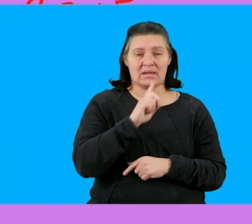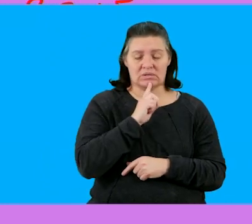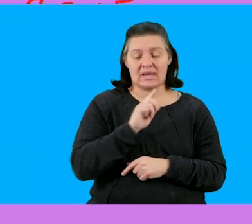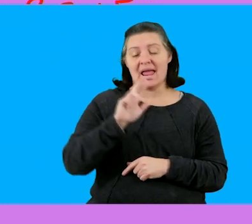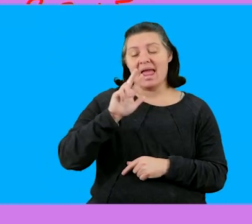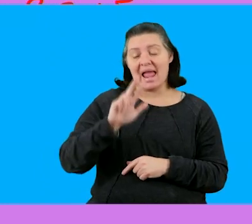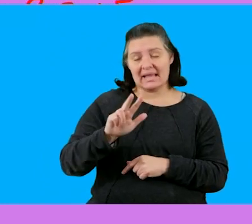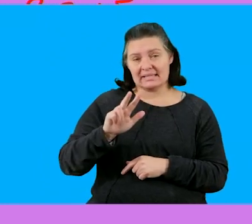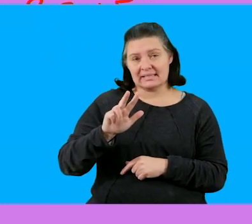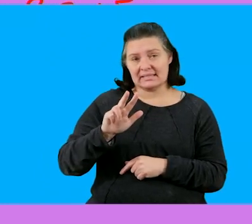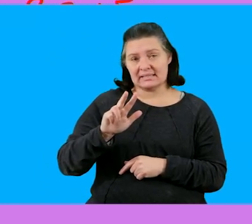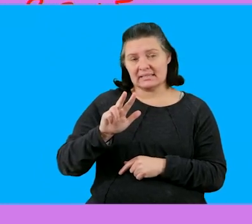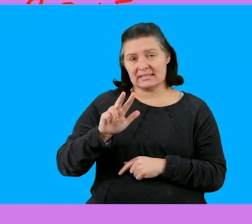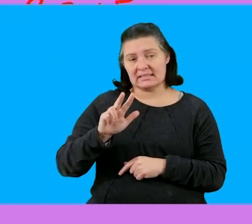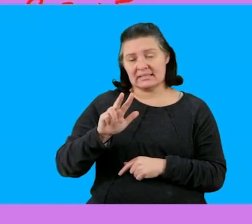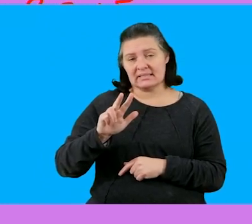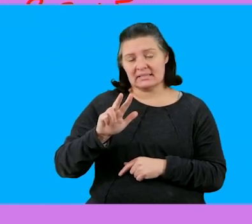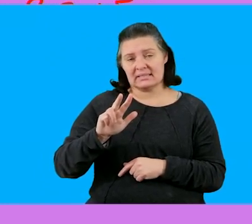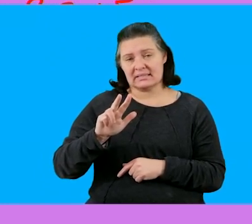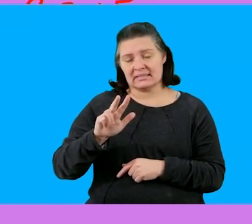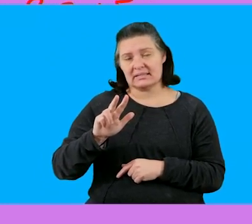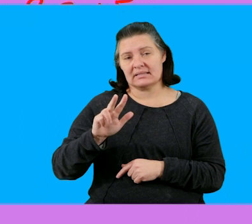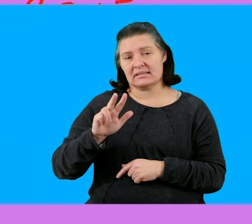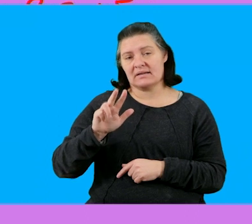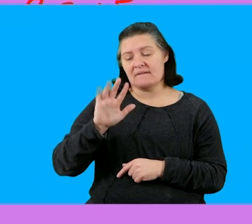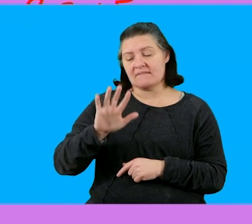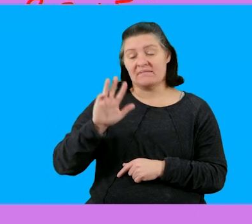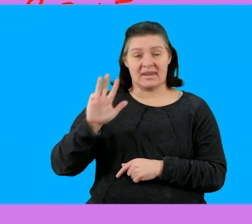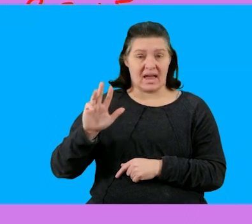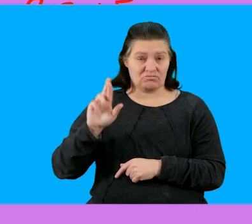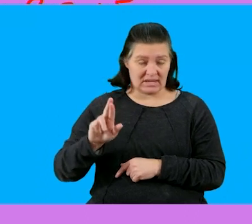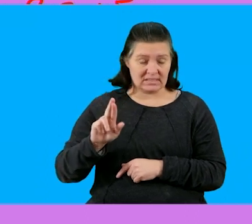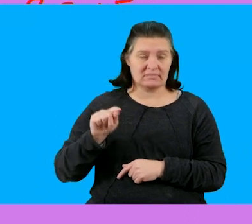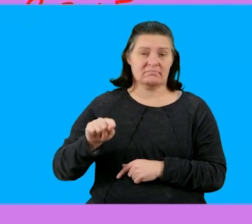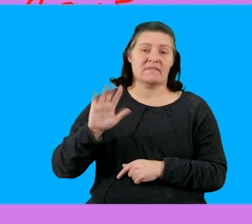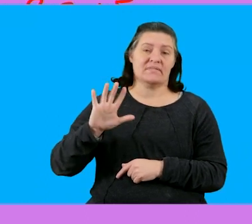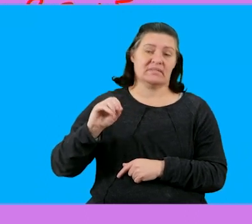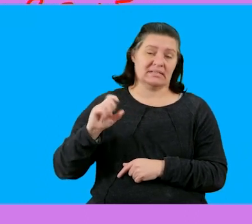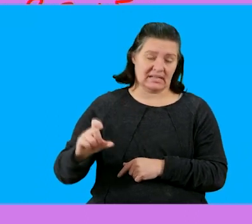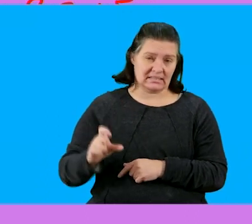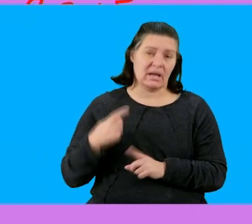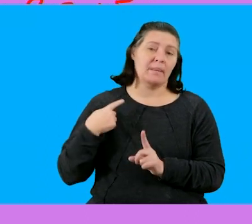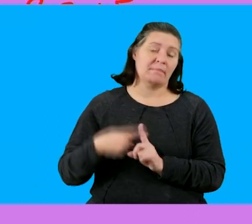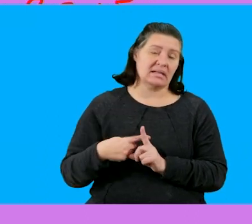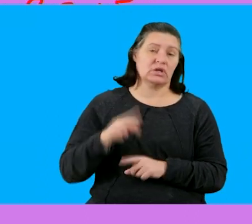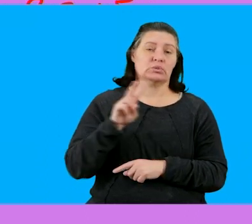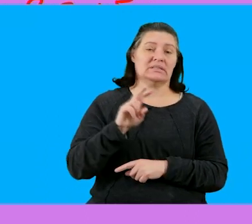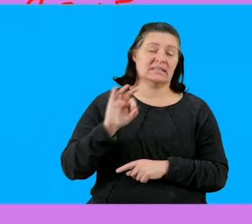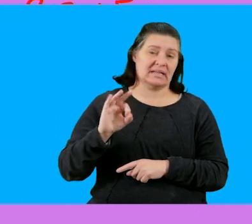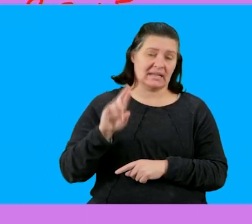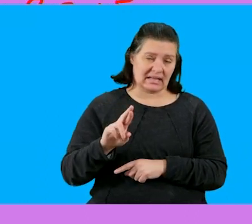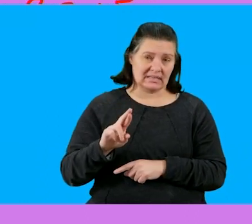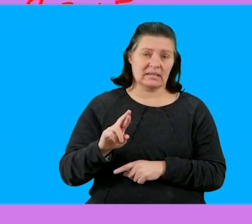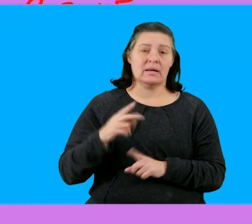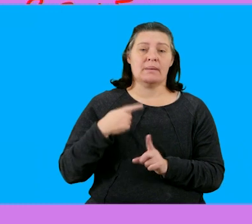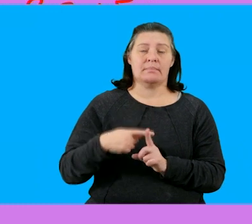,859 rand and 50 cents plus my 23